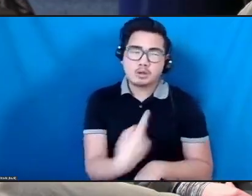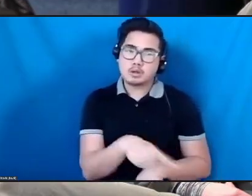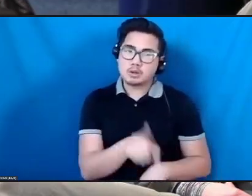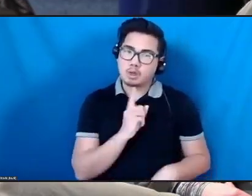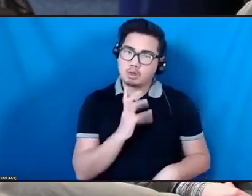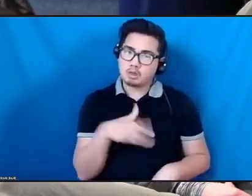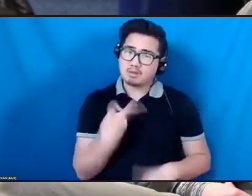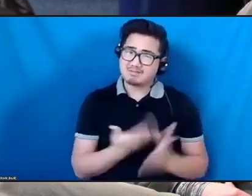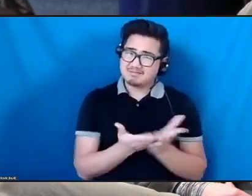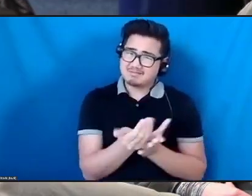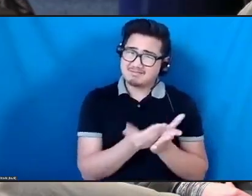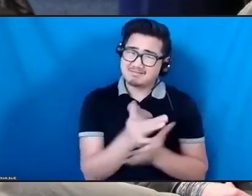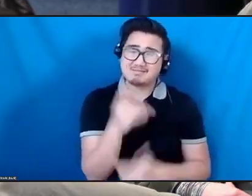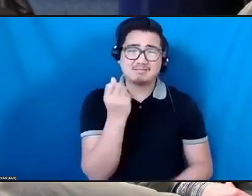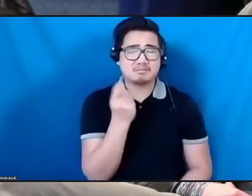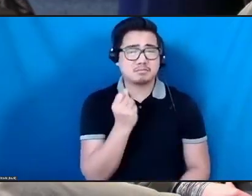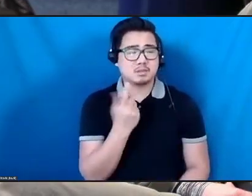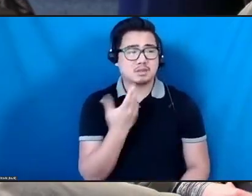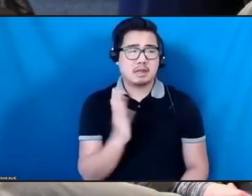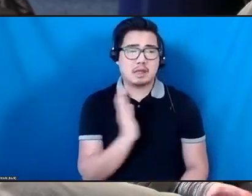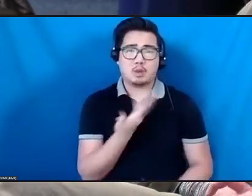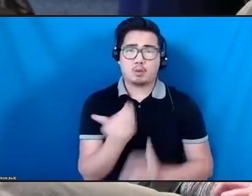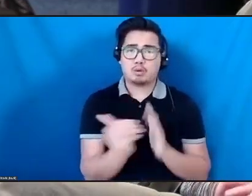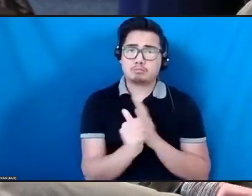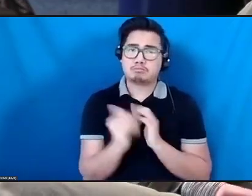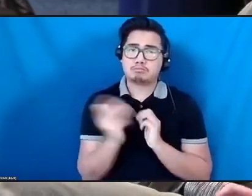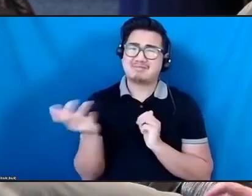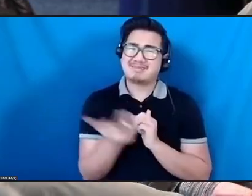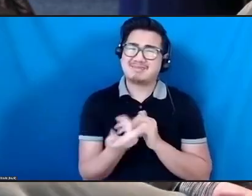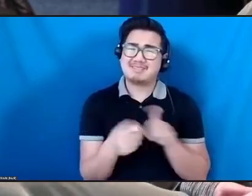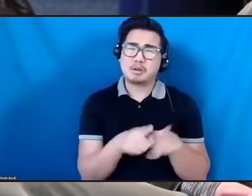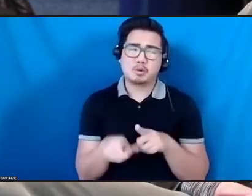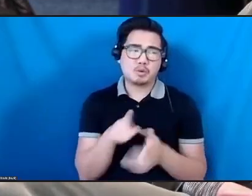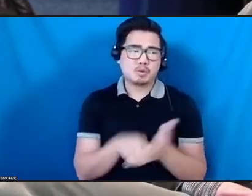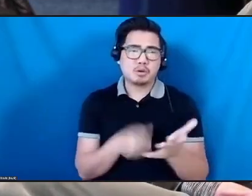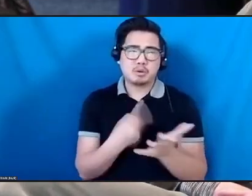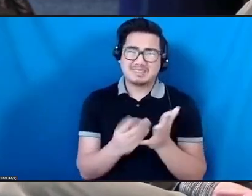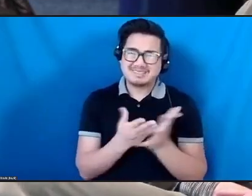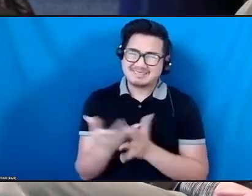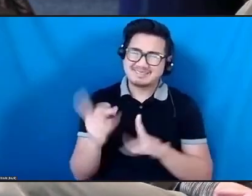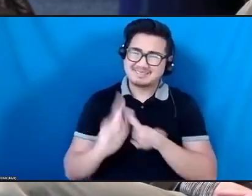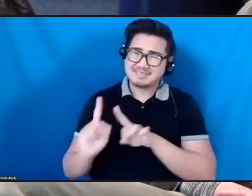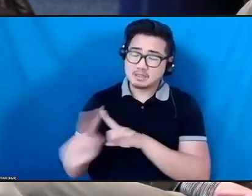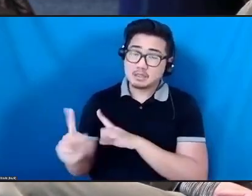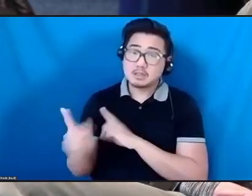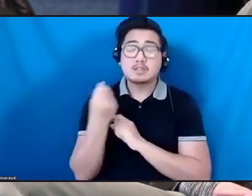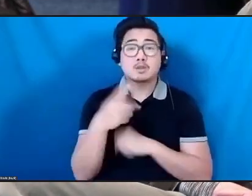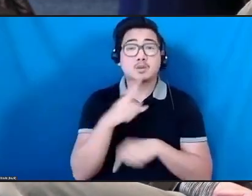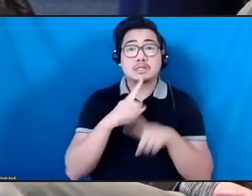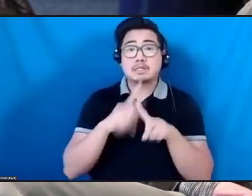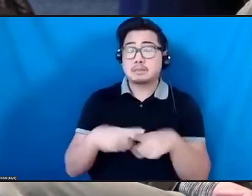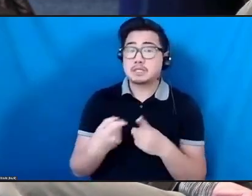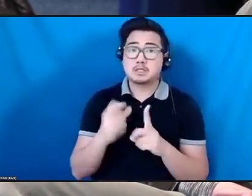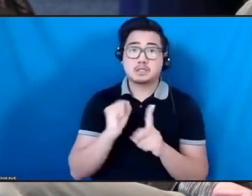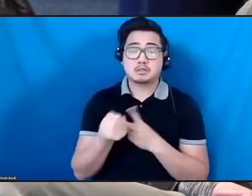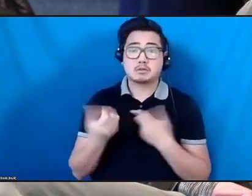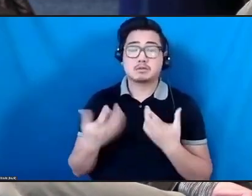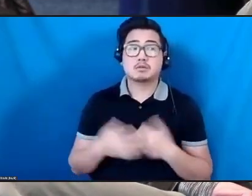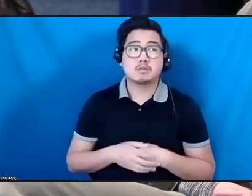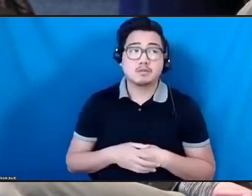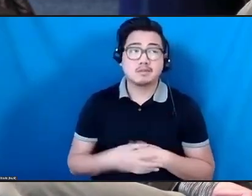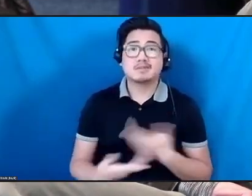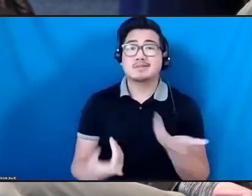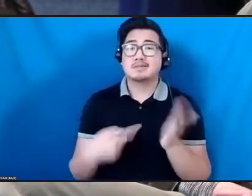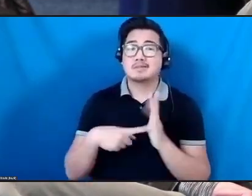had different things to bring to the table. And those shifted based on the conditions. And when we had a virtual one-on-one